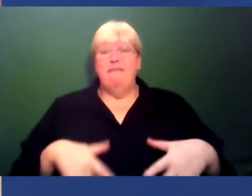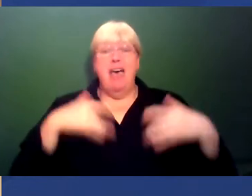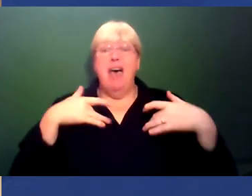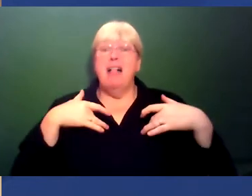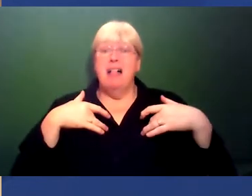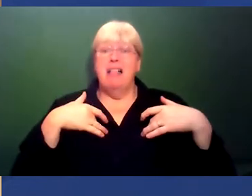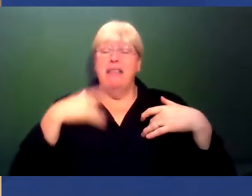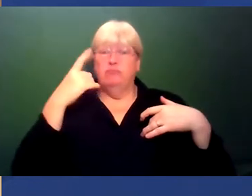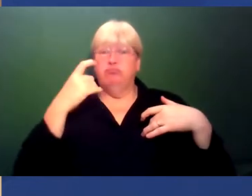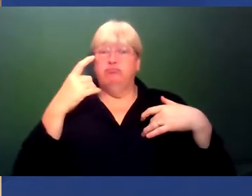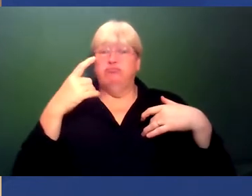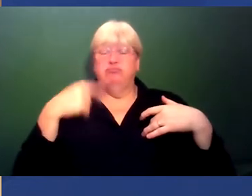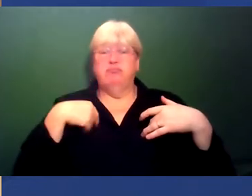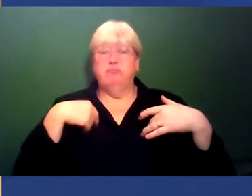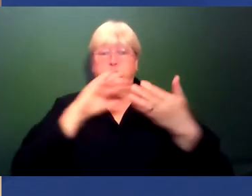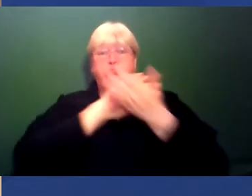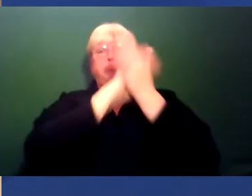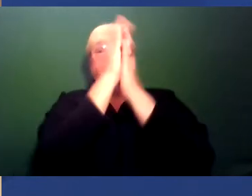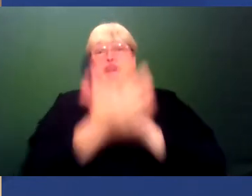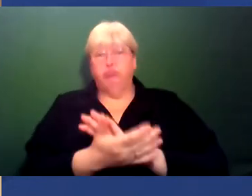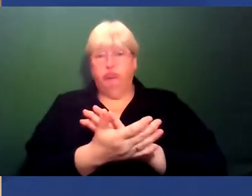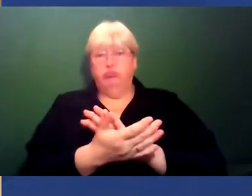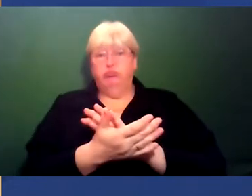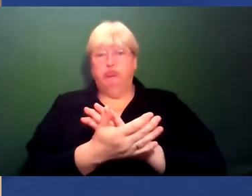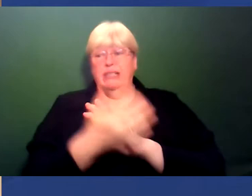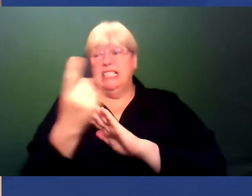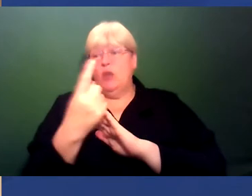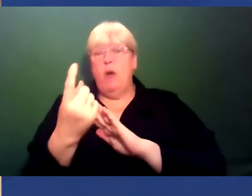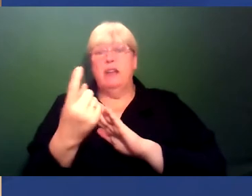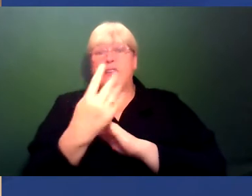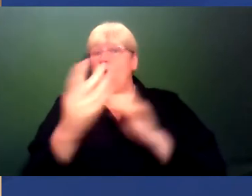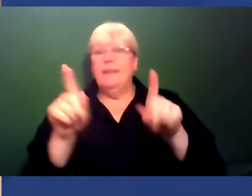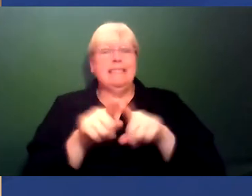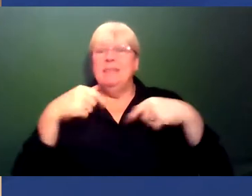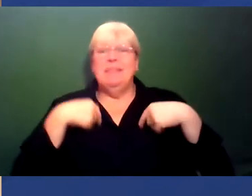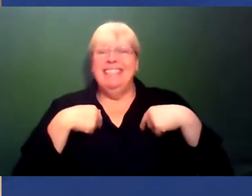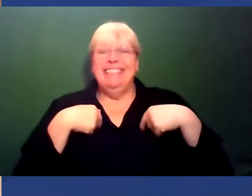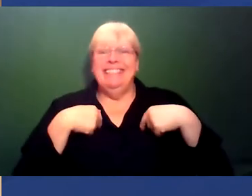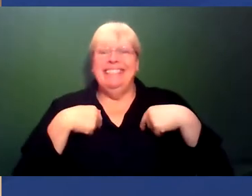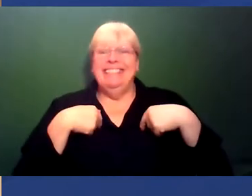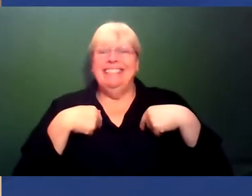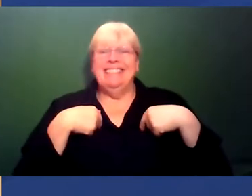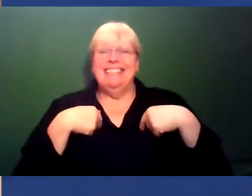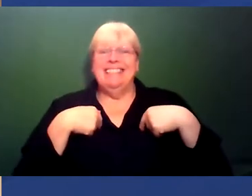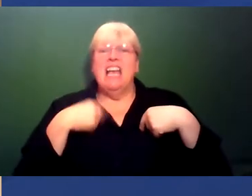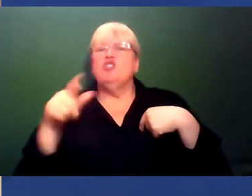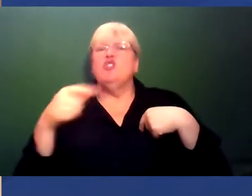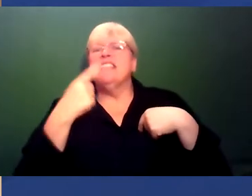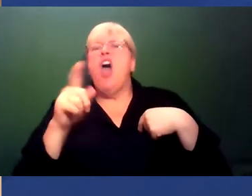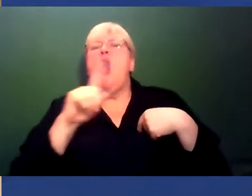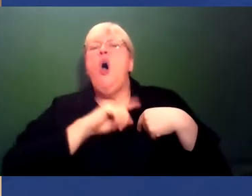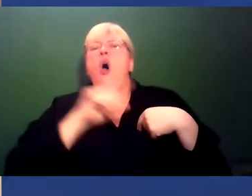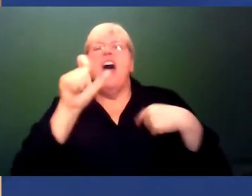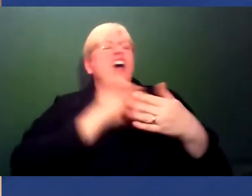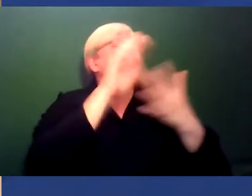completely derailed the career of somebody who wasn't like me. So, they're not appropriate, right? It's not like, oh, I can do this because Chris can handle